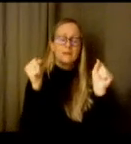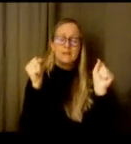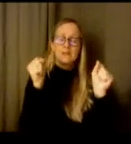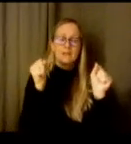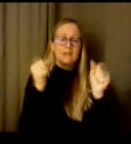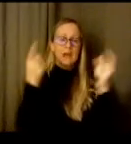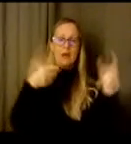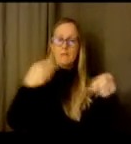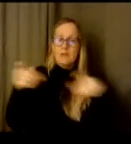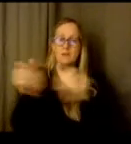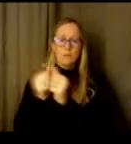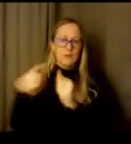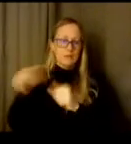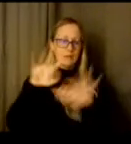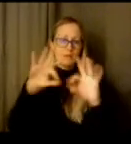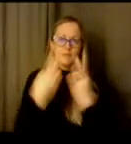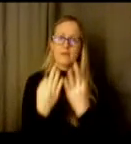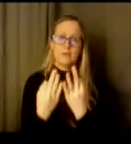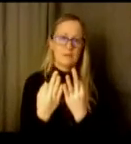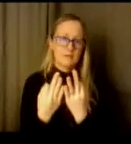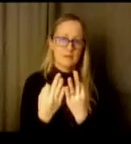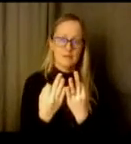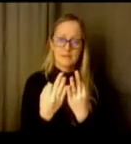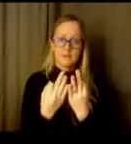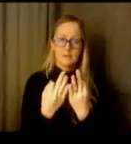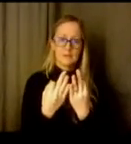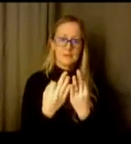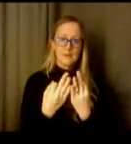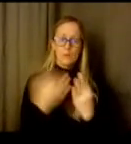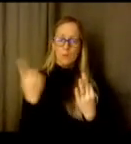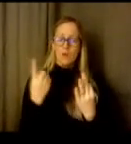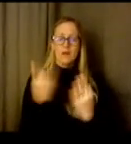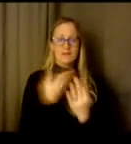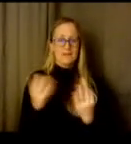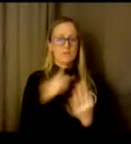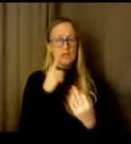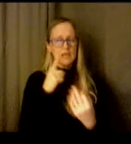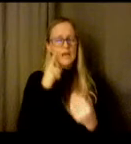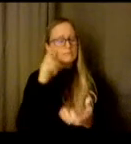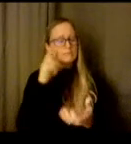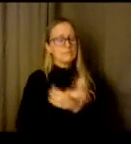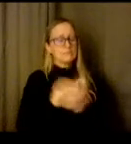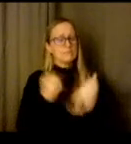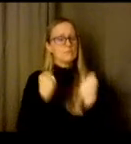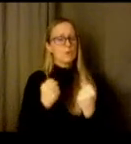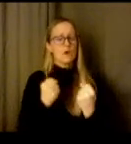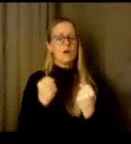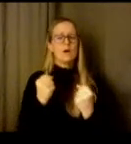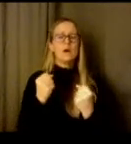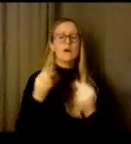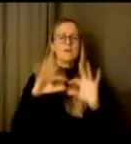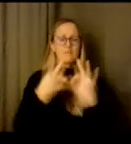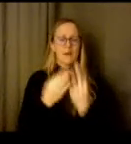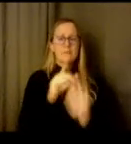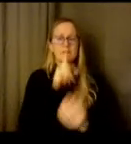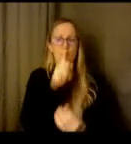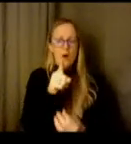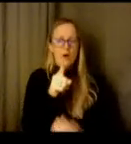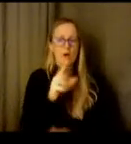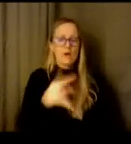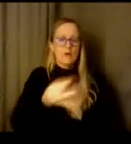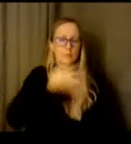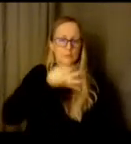things that has just resounded with me is our families they're the expert on what's best for their child